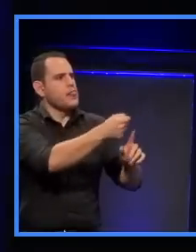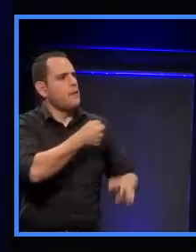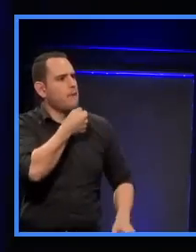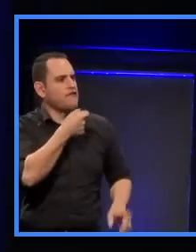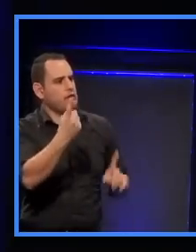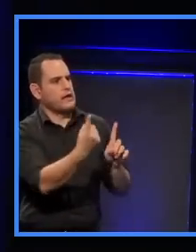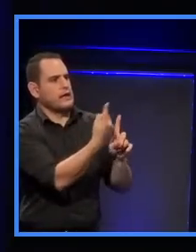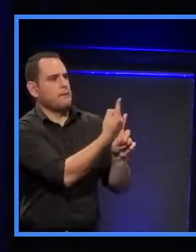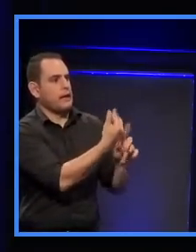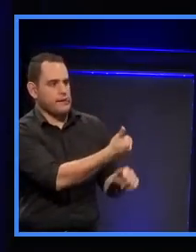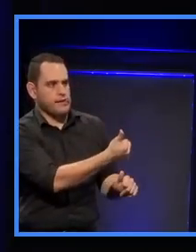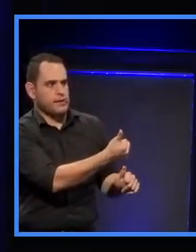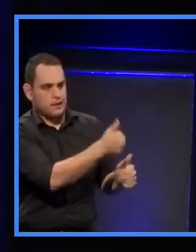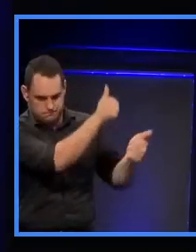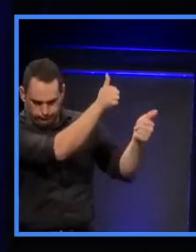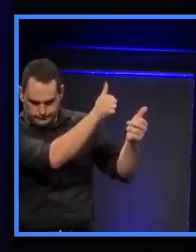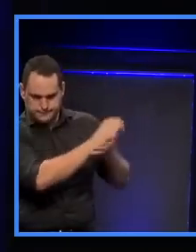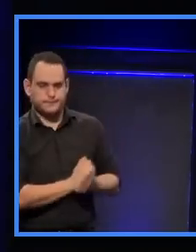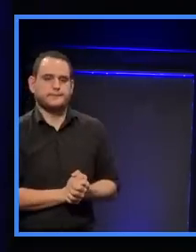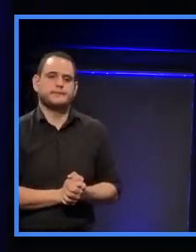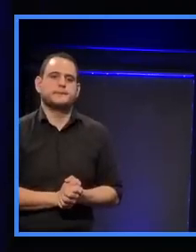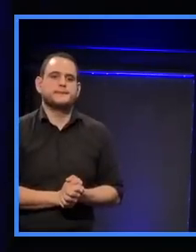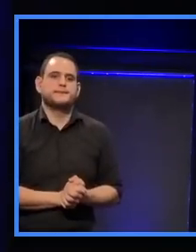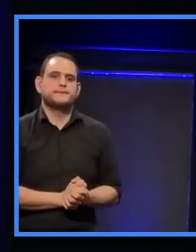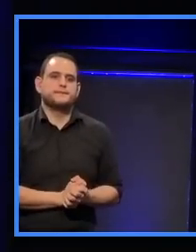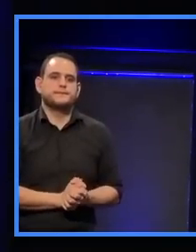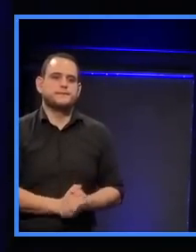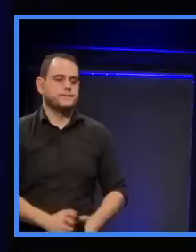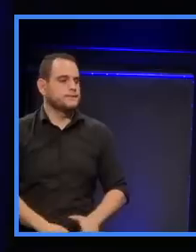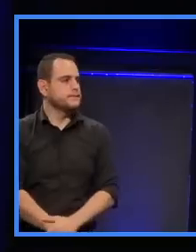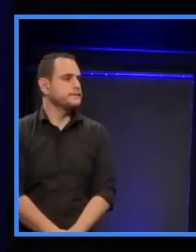microphone coming, Lenny, right behind you. Here we go.